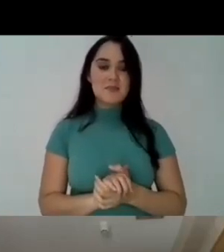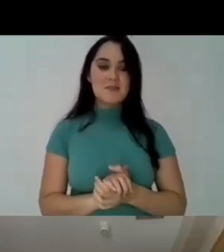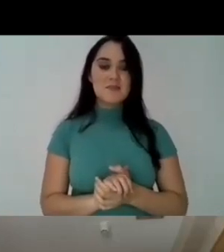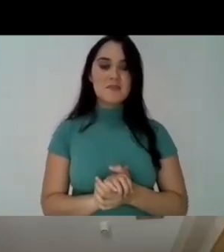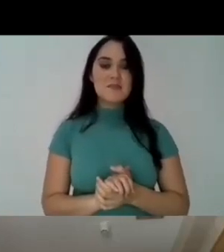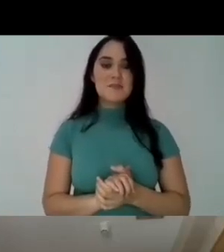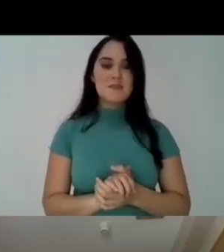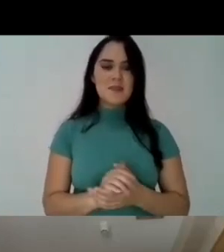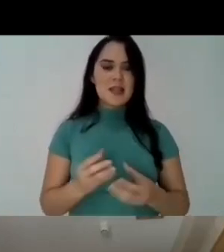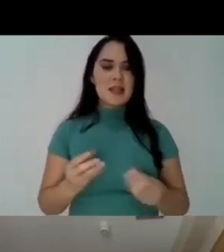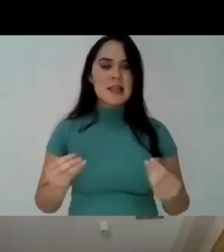at the same time